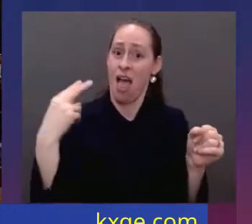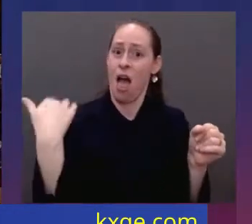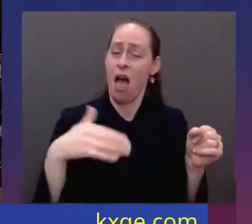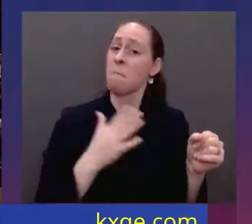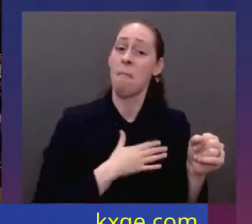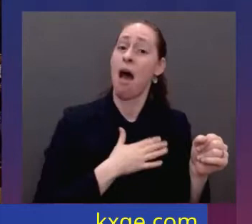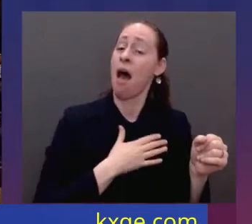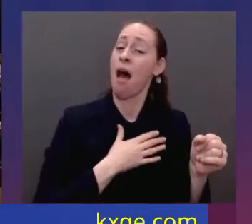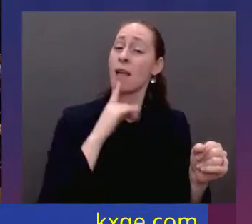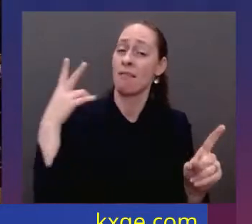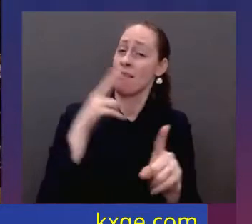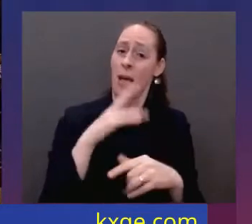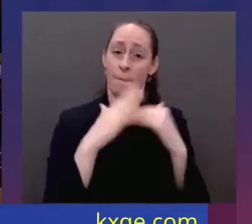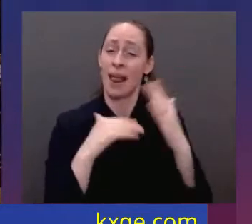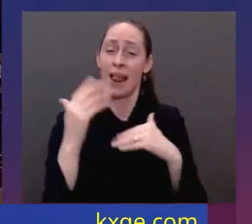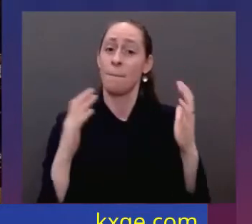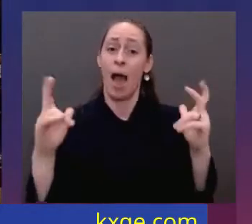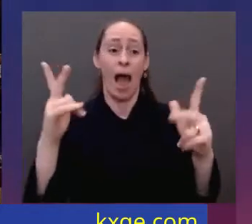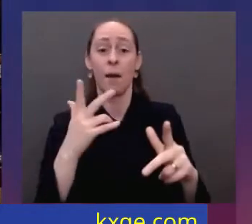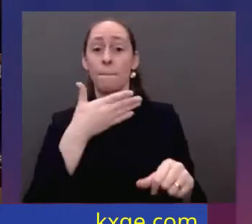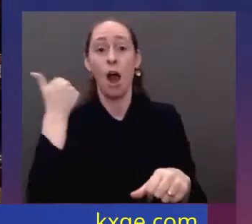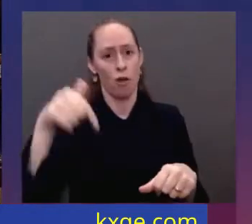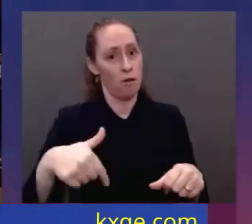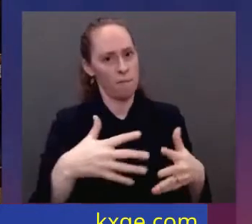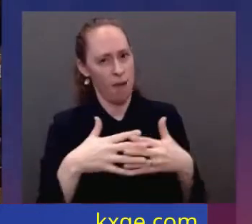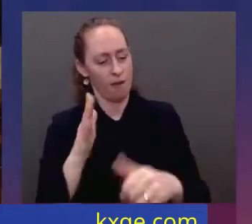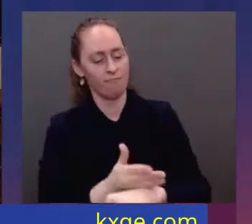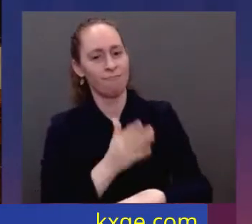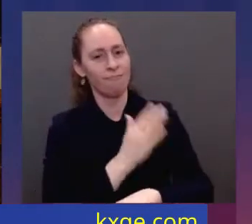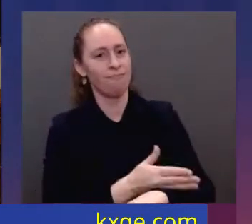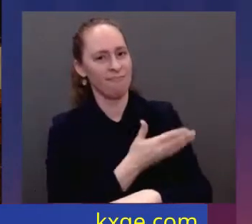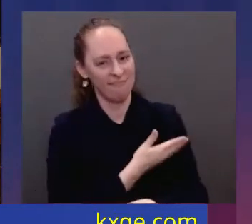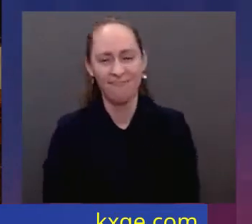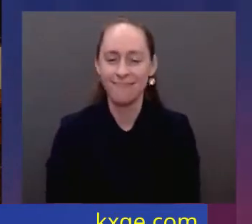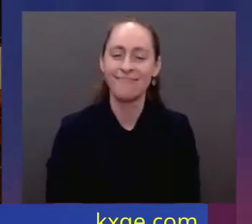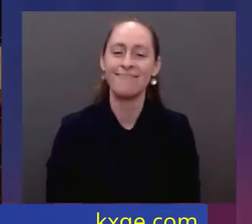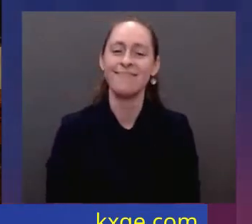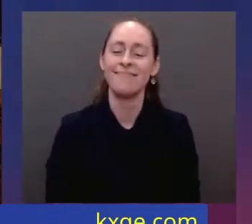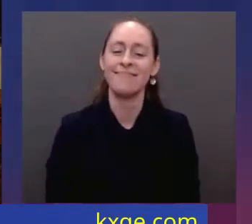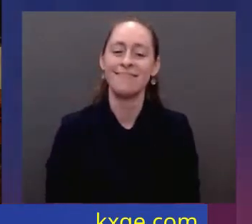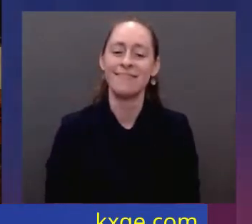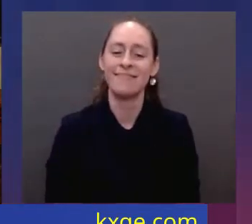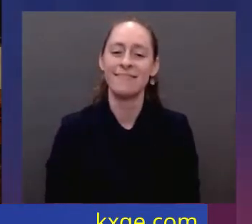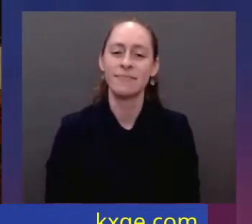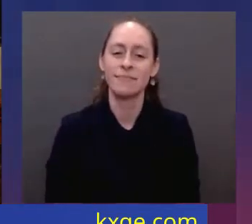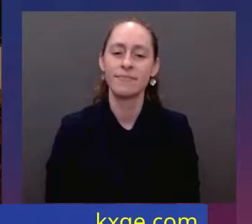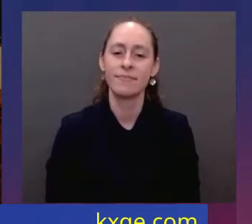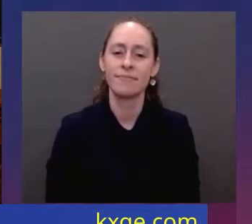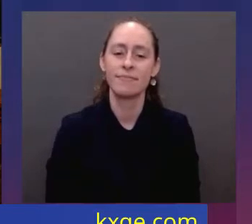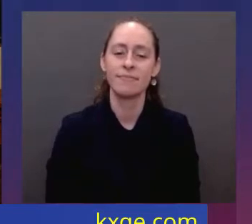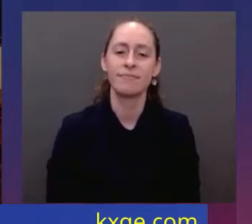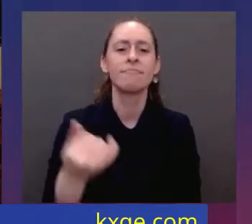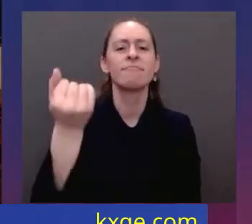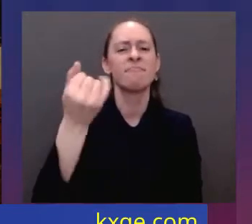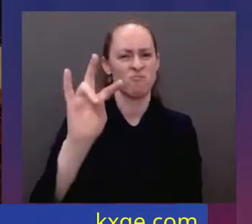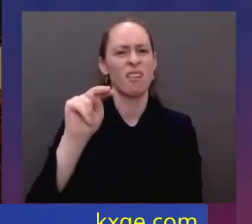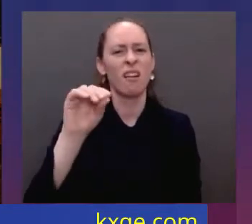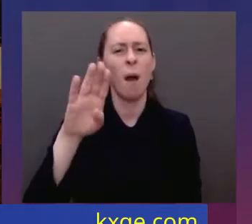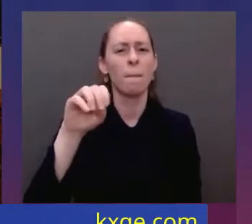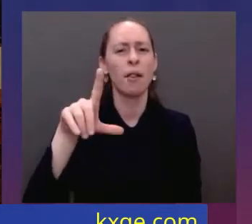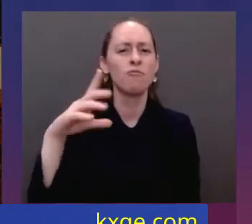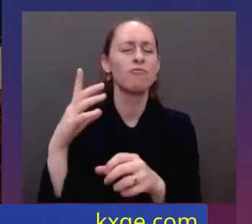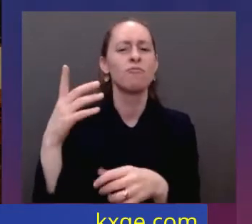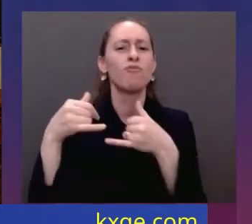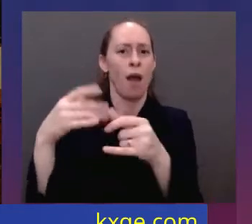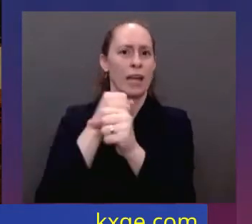My plan to fight inflation will lower your costs and lower the deficit. 17 Nobel laureates in economics said my plan will ease long-term